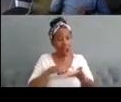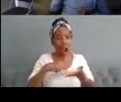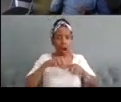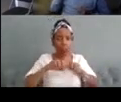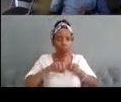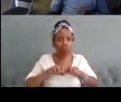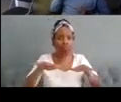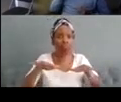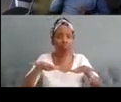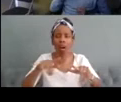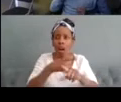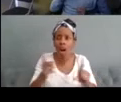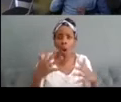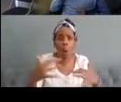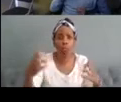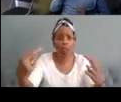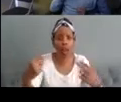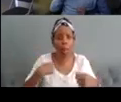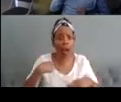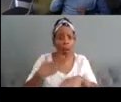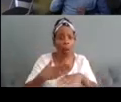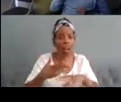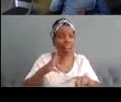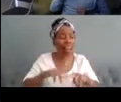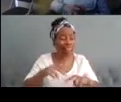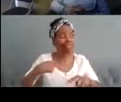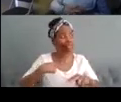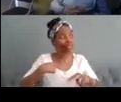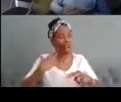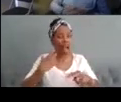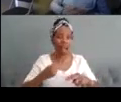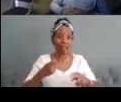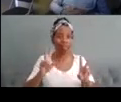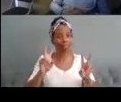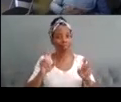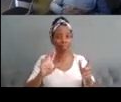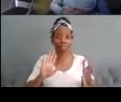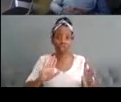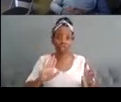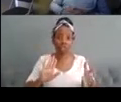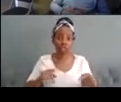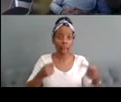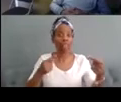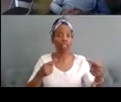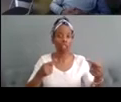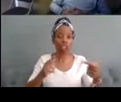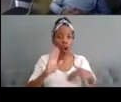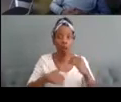if you have a neurologically based challenge in the area of spatial awareness or communication